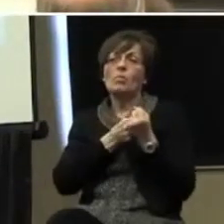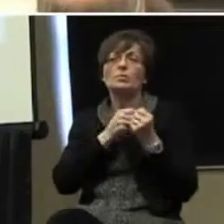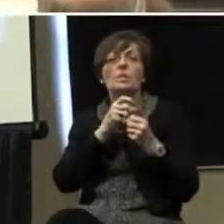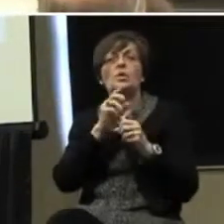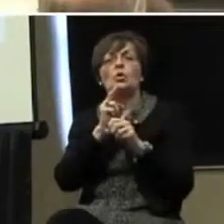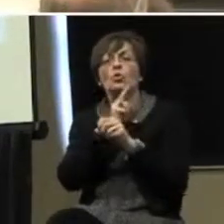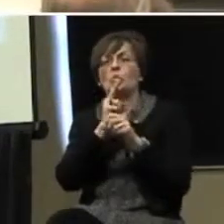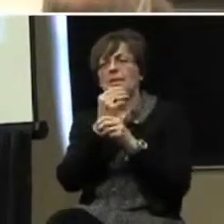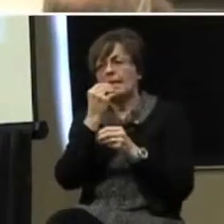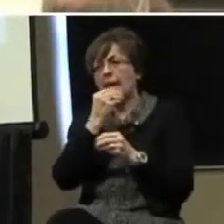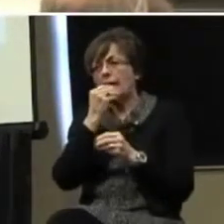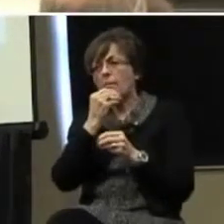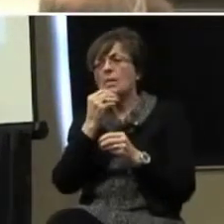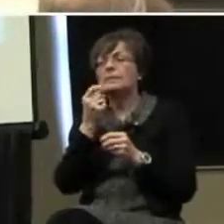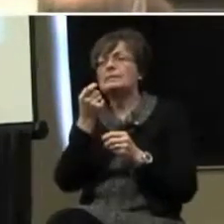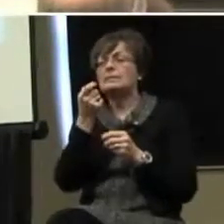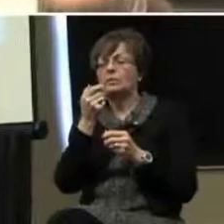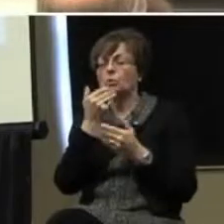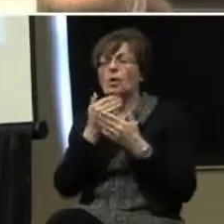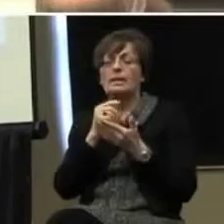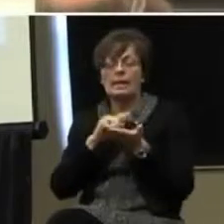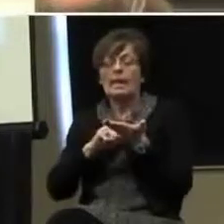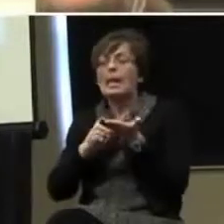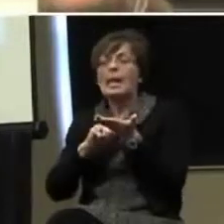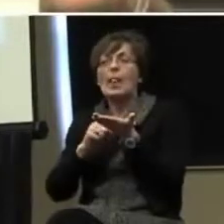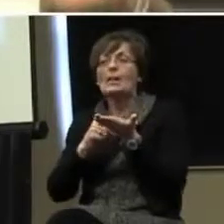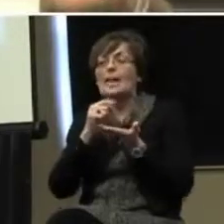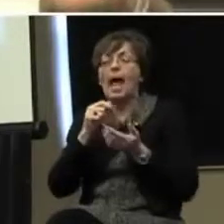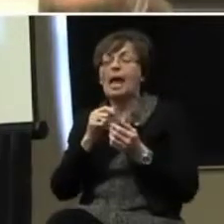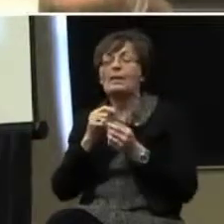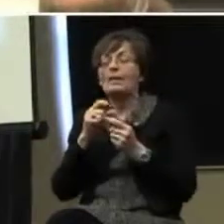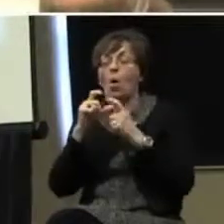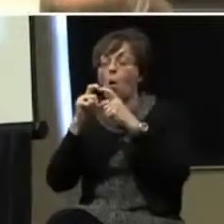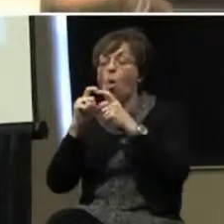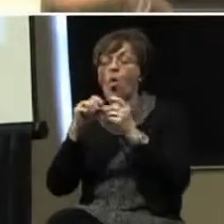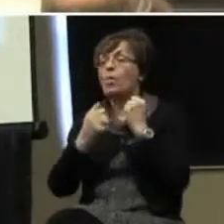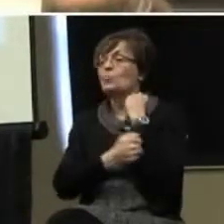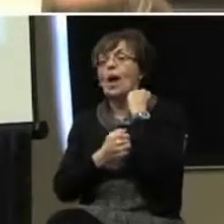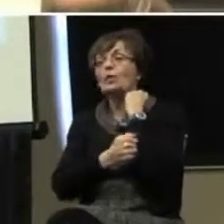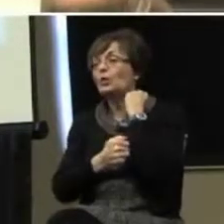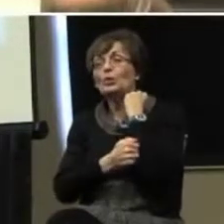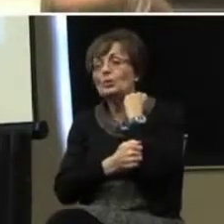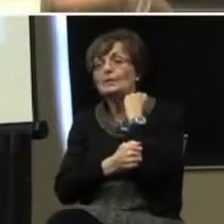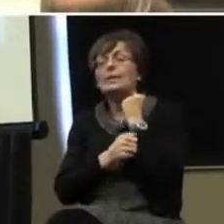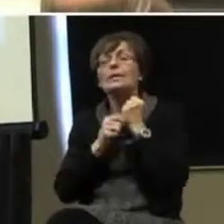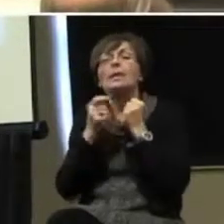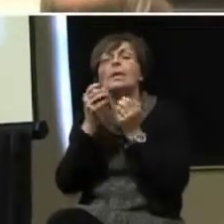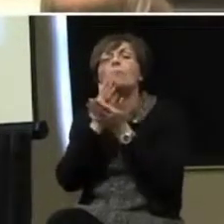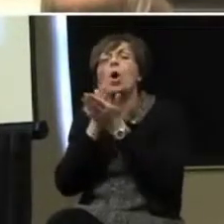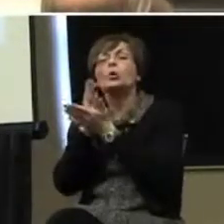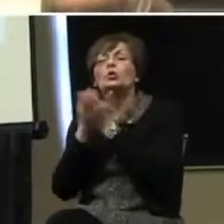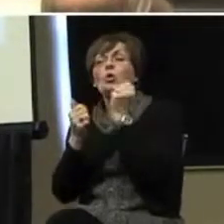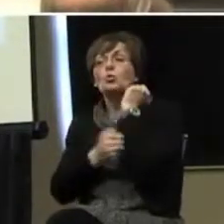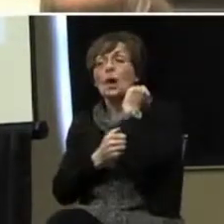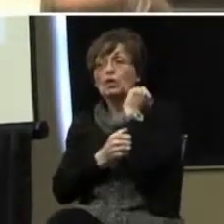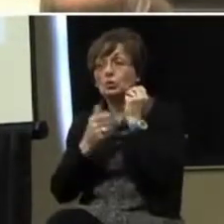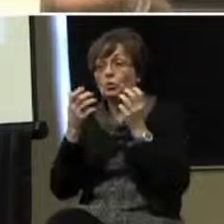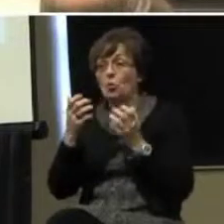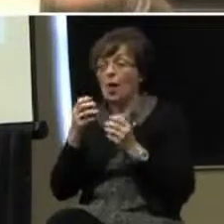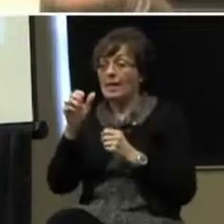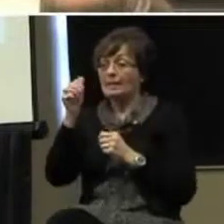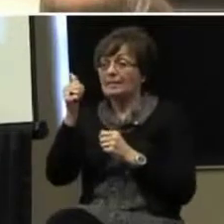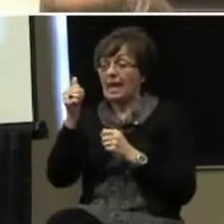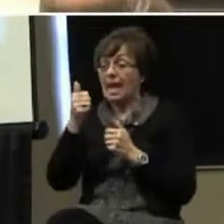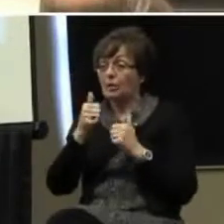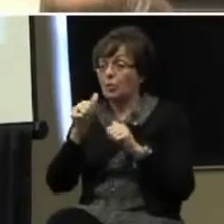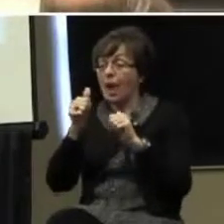use of edibles, very good. Little edibles, not whole crackers, okay? Partial crackers. Because if you want to